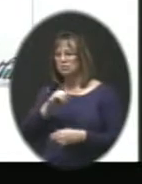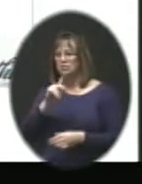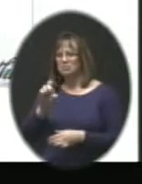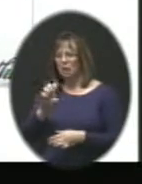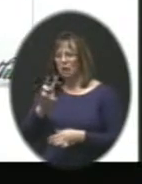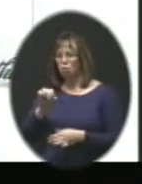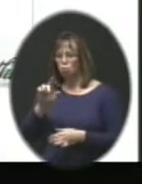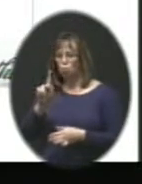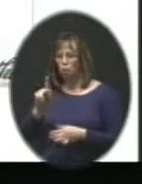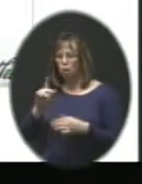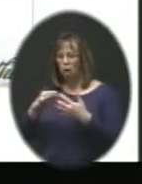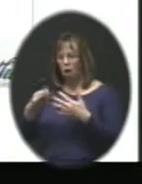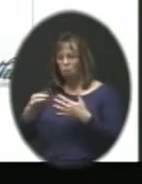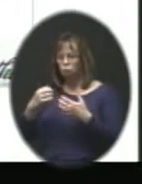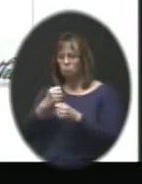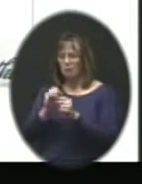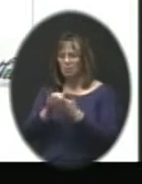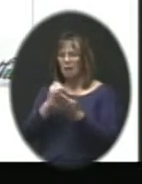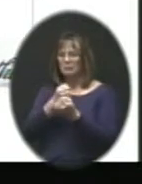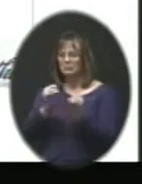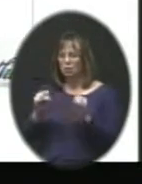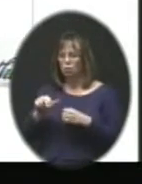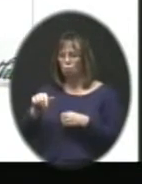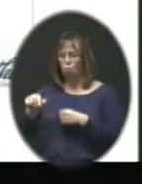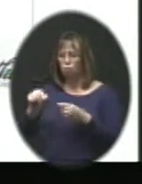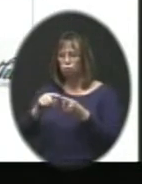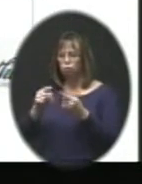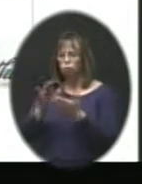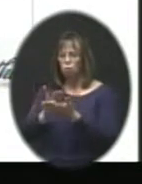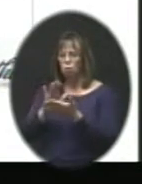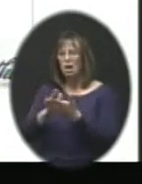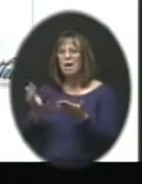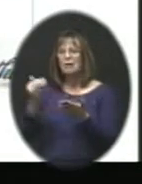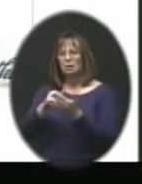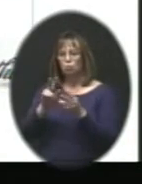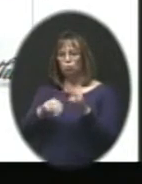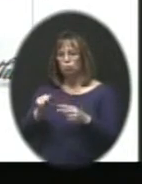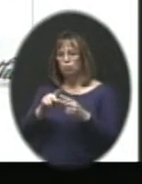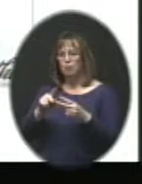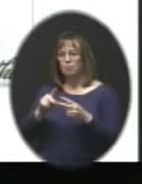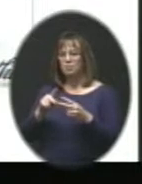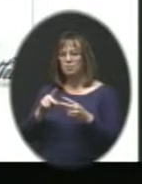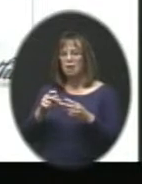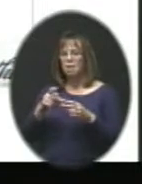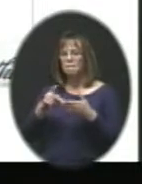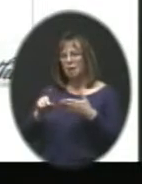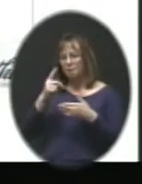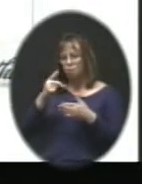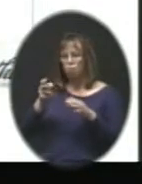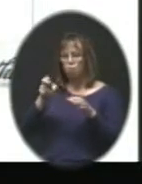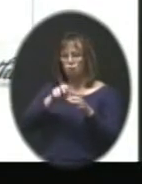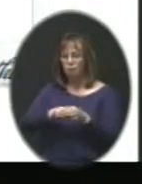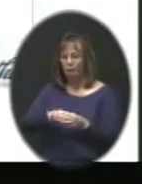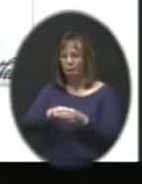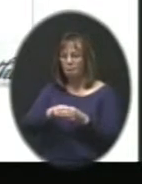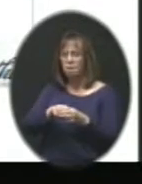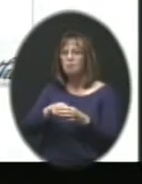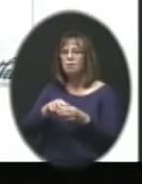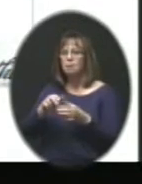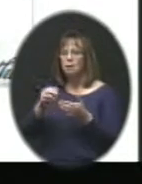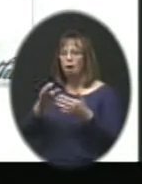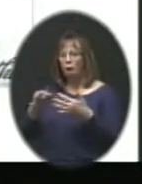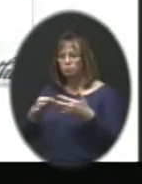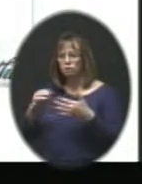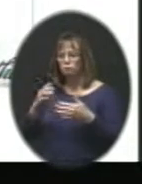for them to make that safe transport to school. And again, we'd be looking at a pay for ride option for buses going into those neighborhoods that